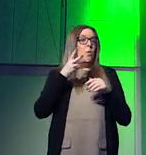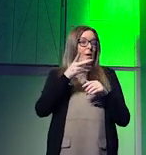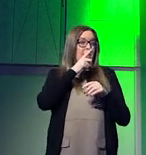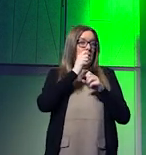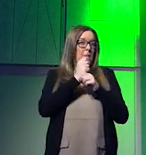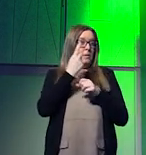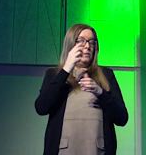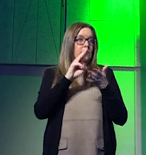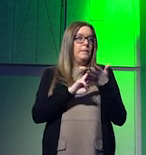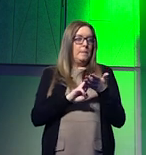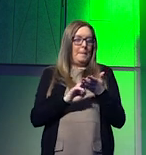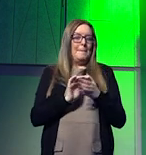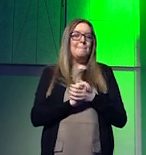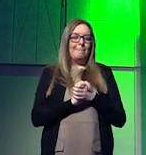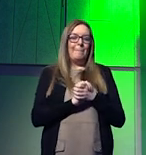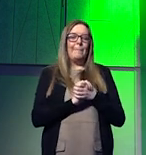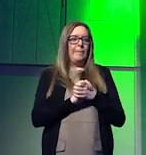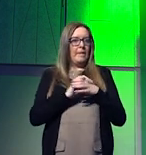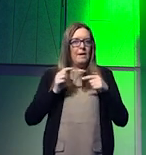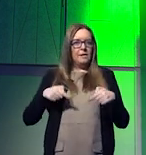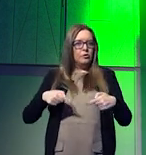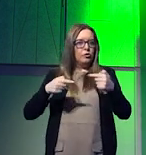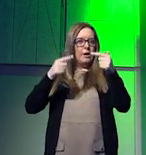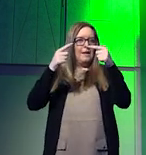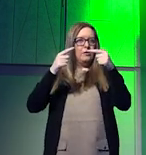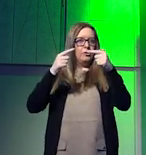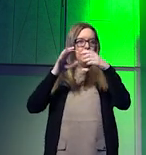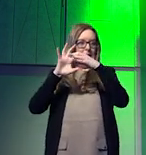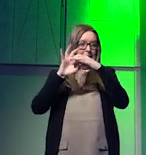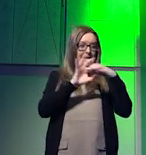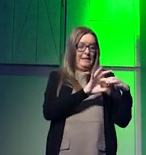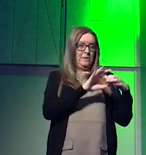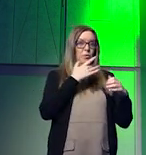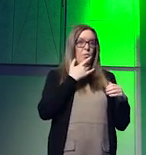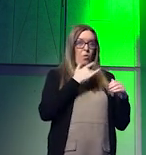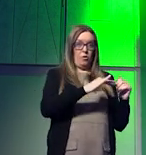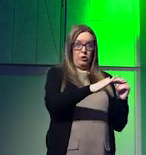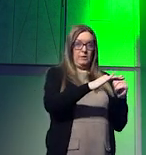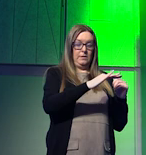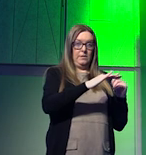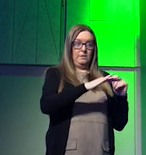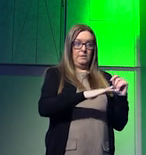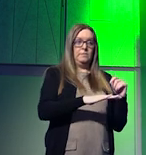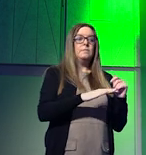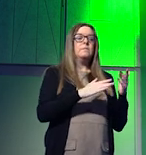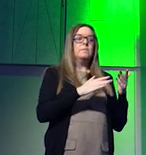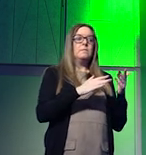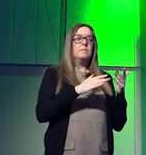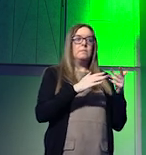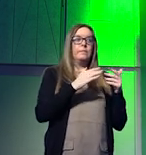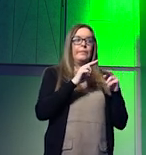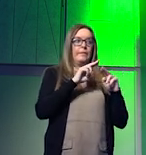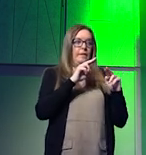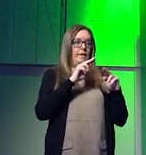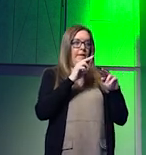the challenges related to water are particularly acute at the moment